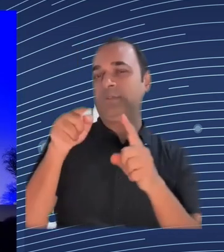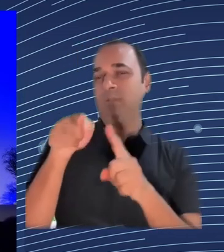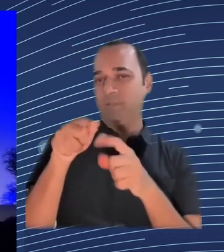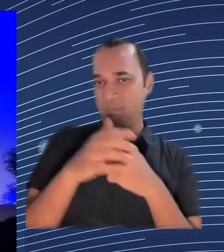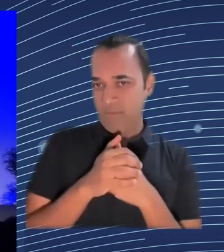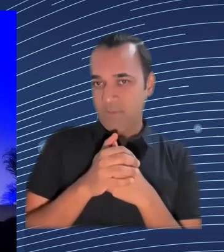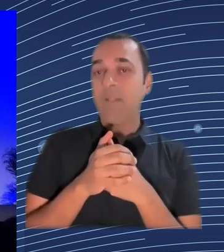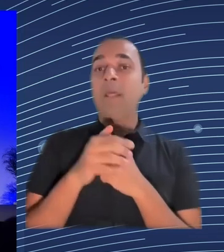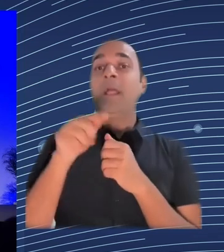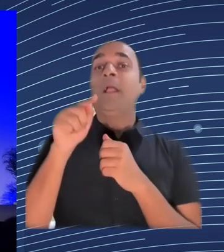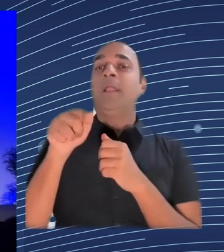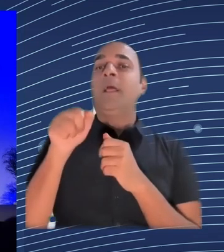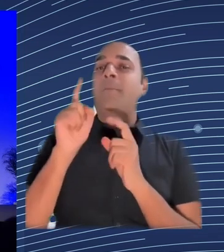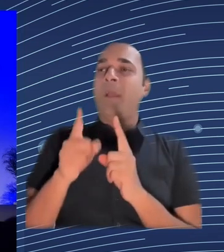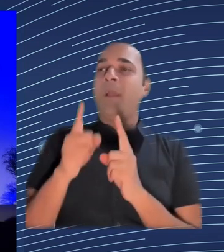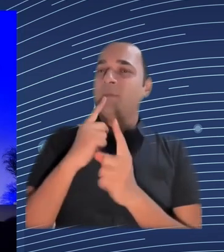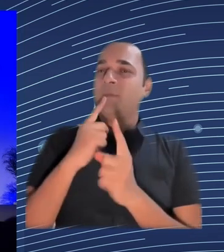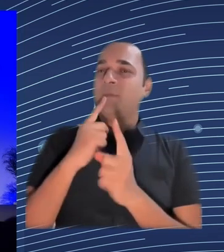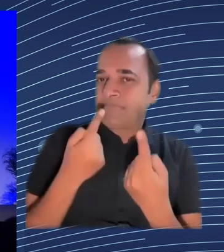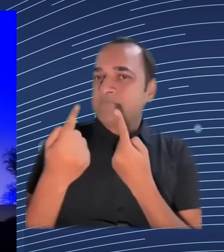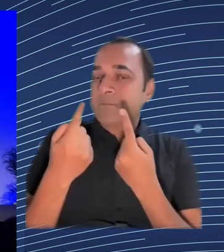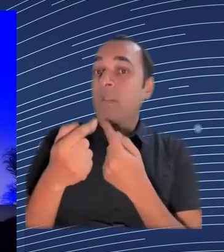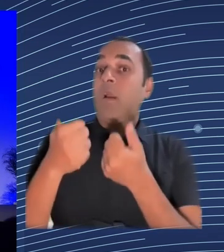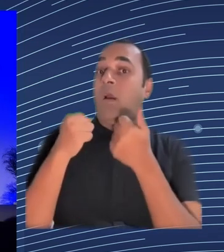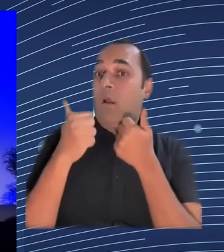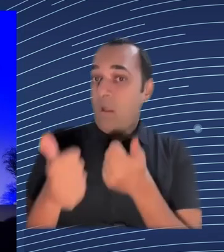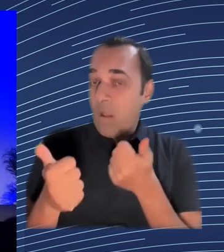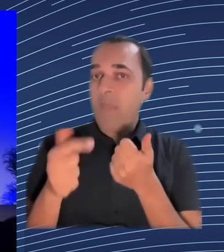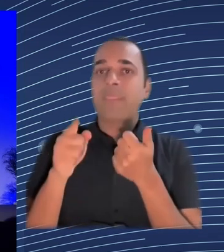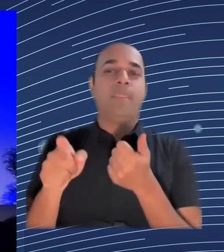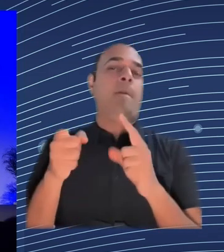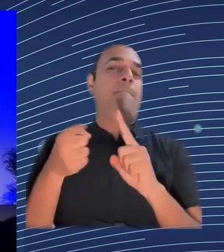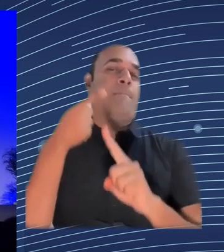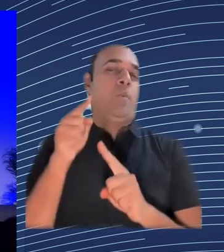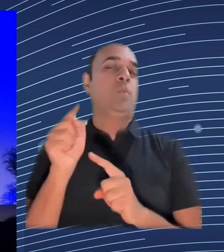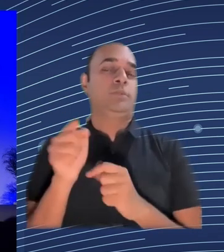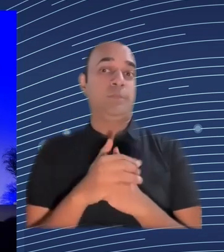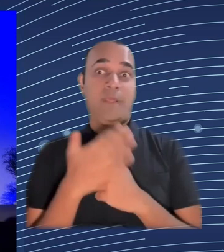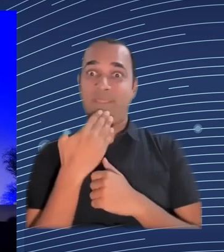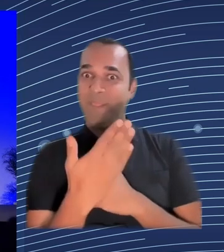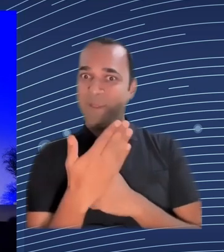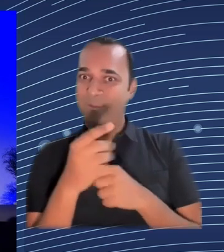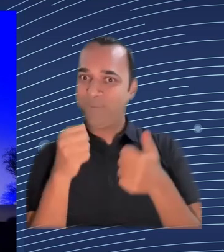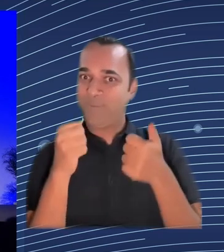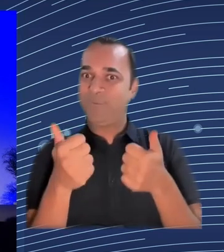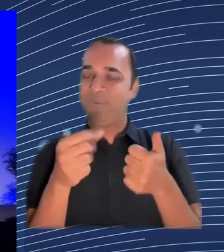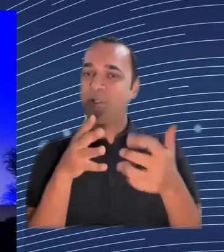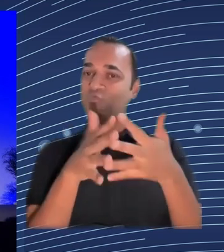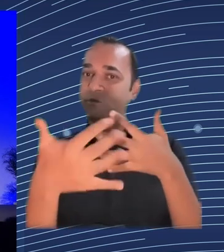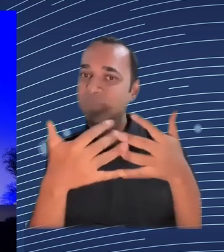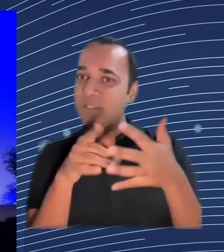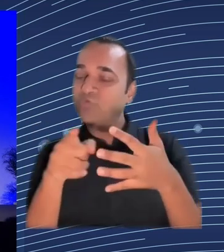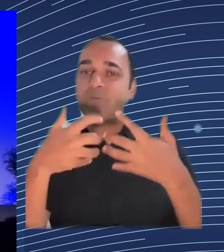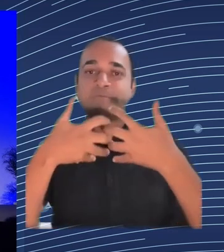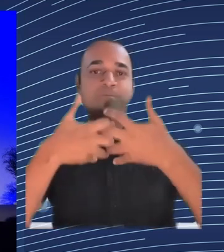will be a huge challenge no? because as we've heard not even the managers running the systems might be